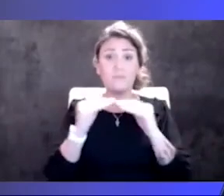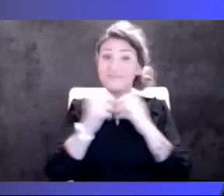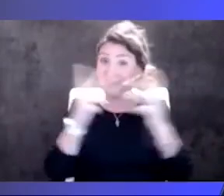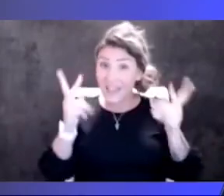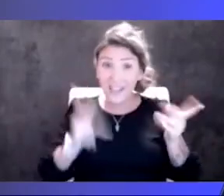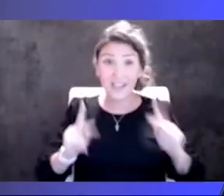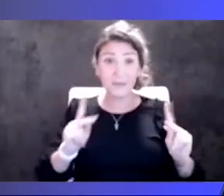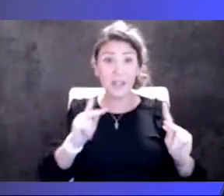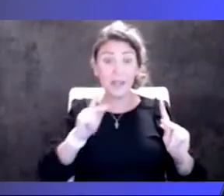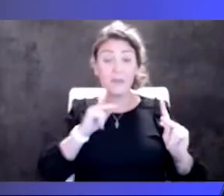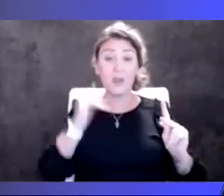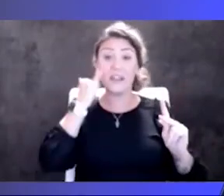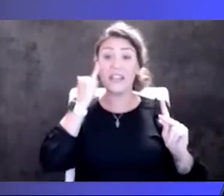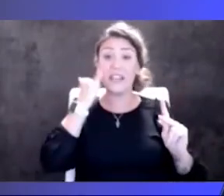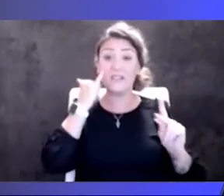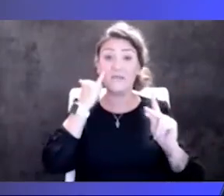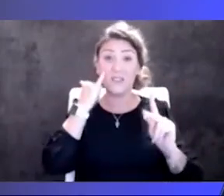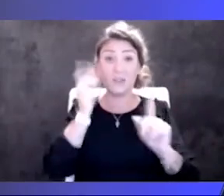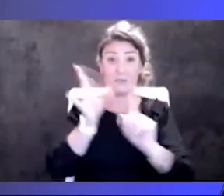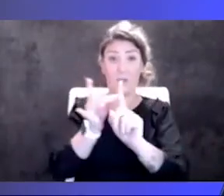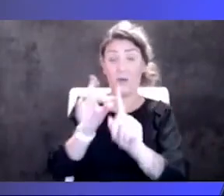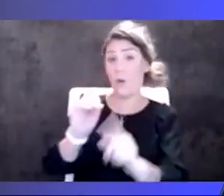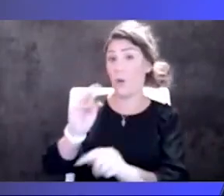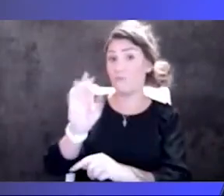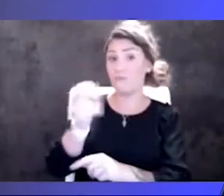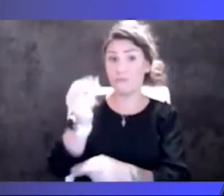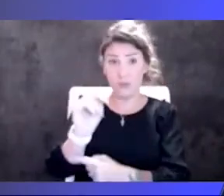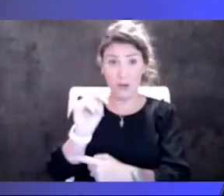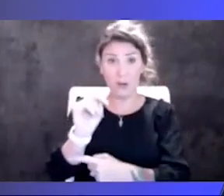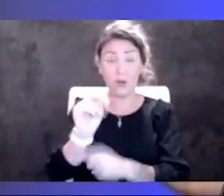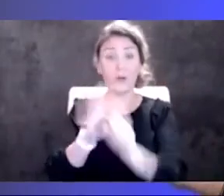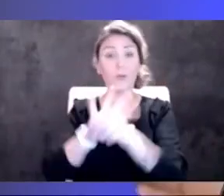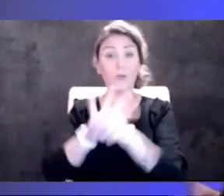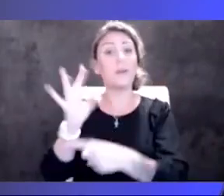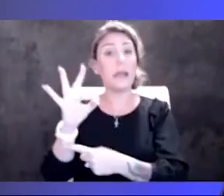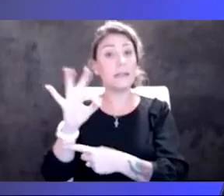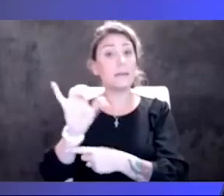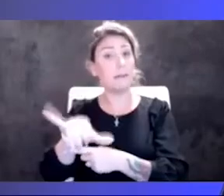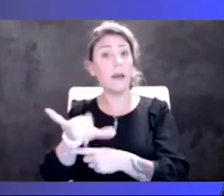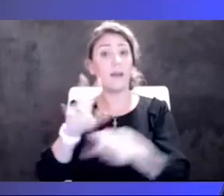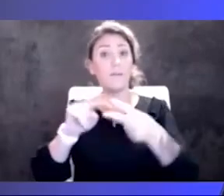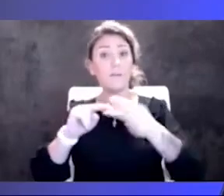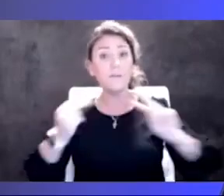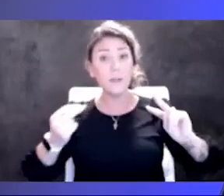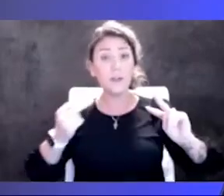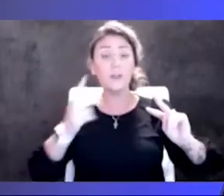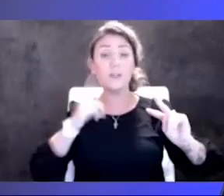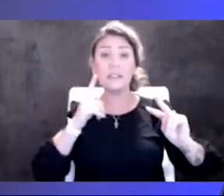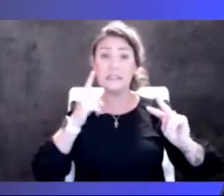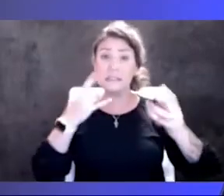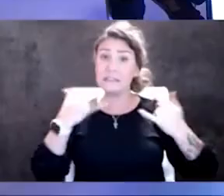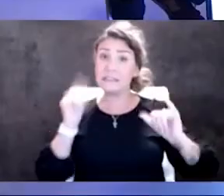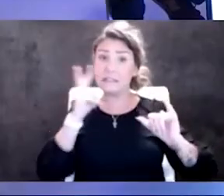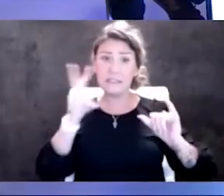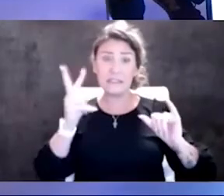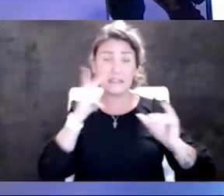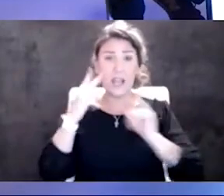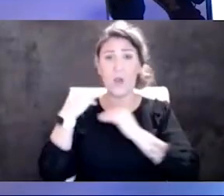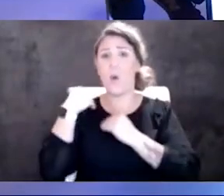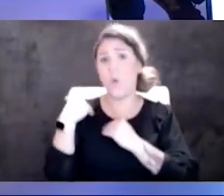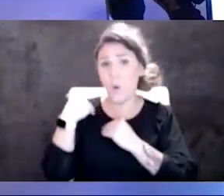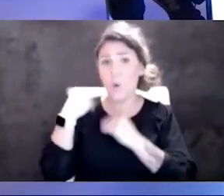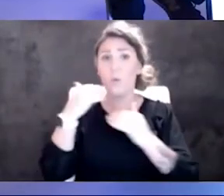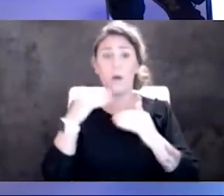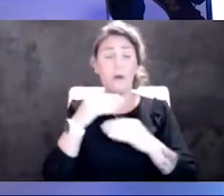get Omicron, if COVID-19, the Omicron variant, we're still going to see a tremendous burden in the hospitals. And I think that's actually a really